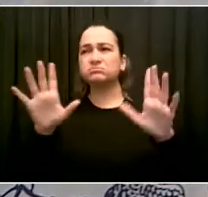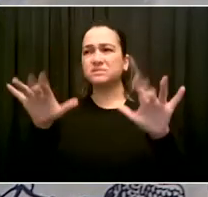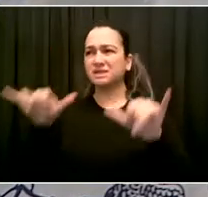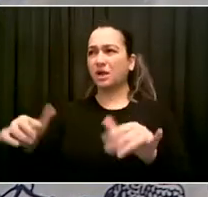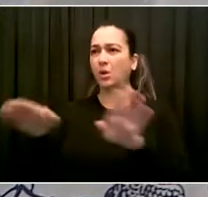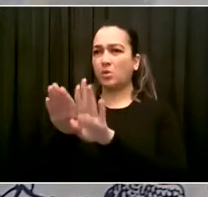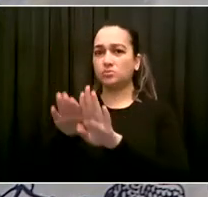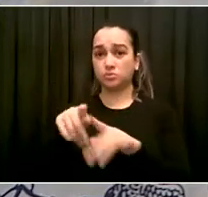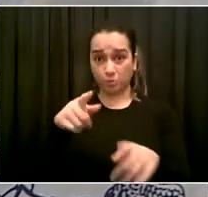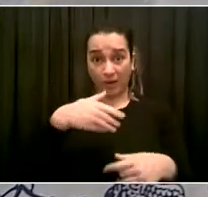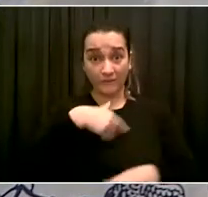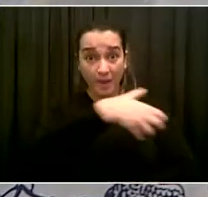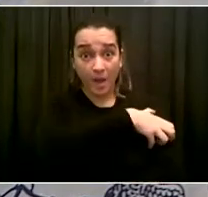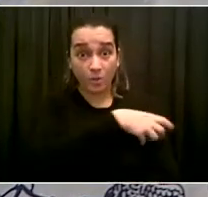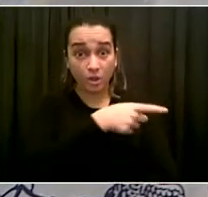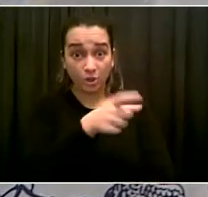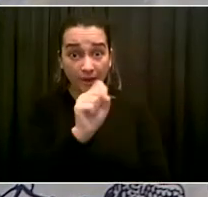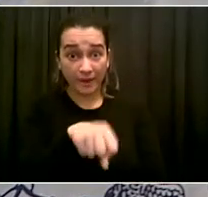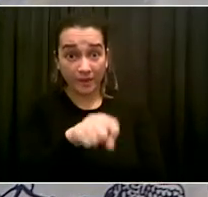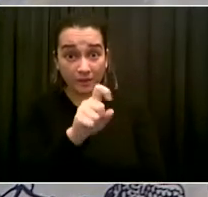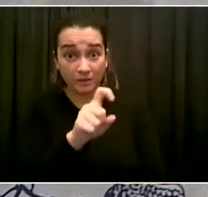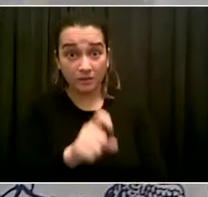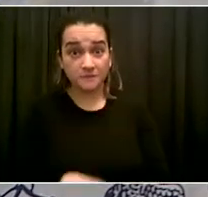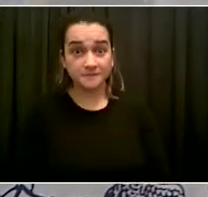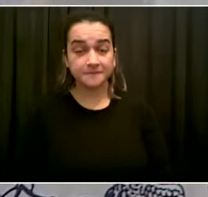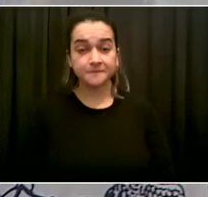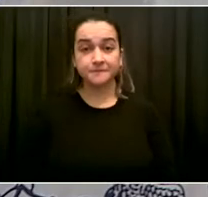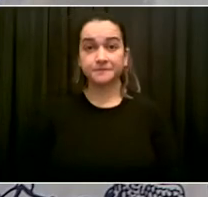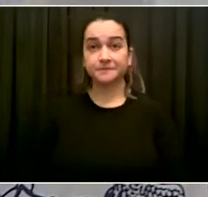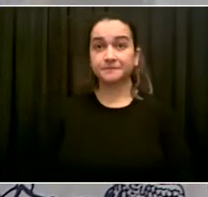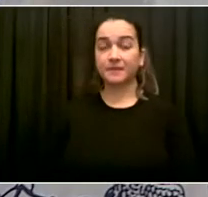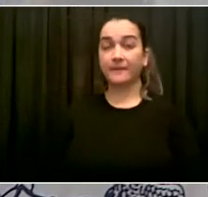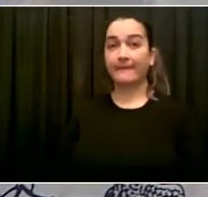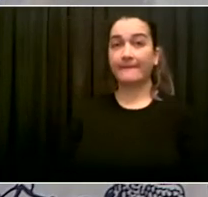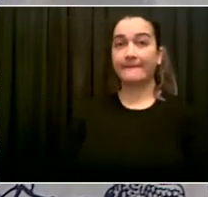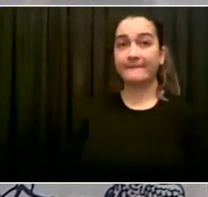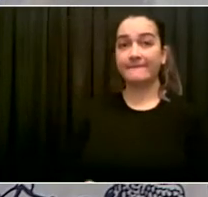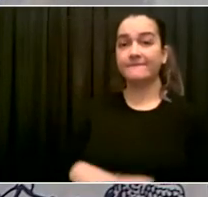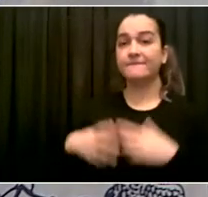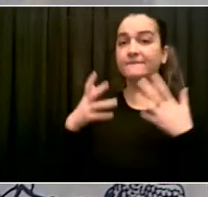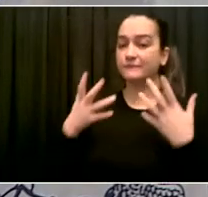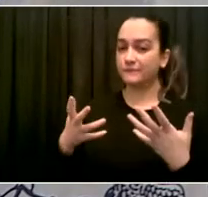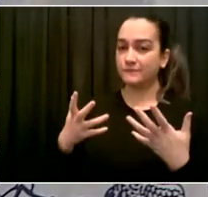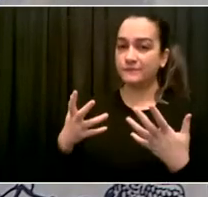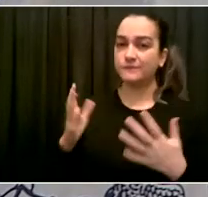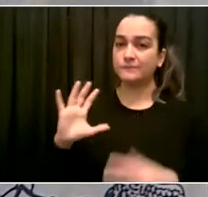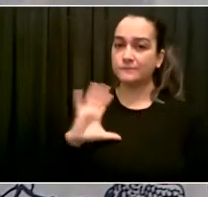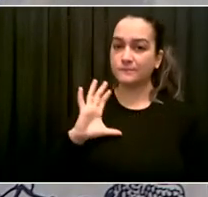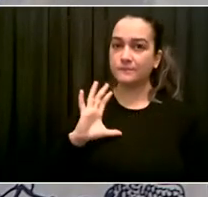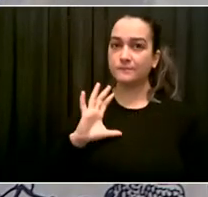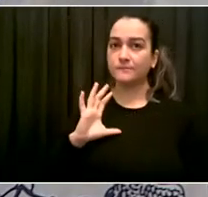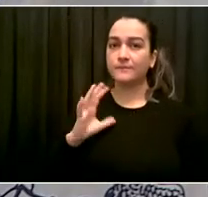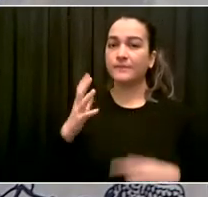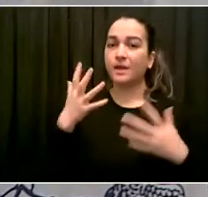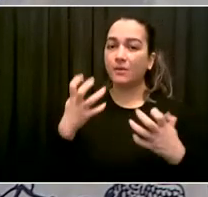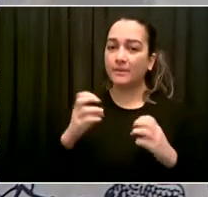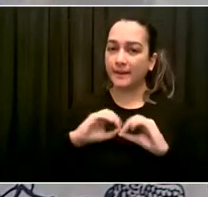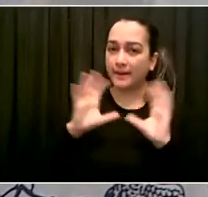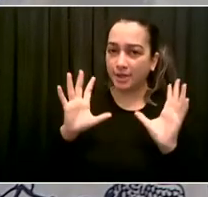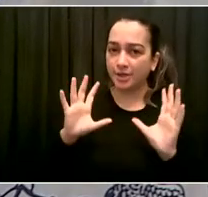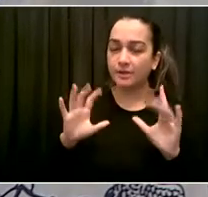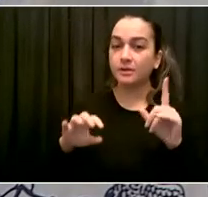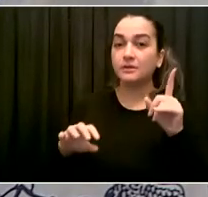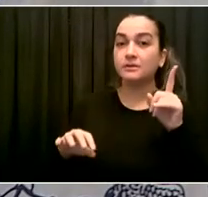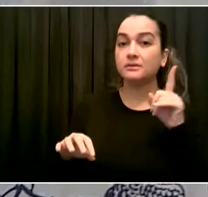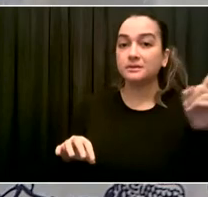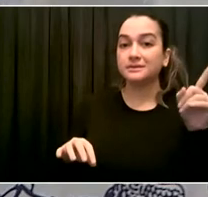Andrew, again, the state of New York usurped local control, local power, took away the normal democratic